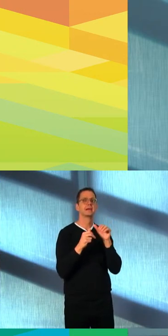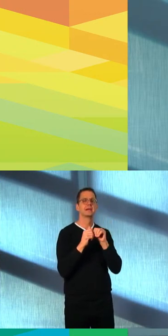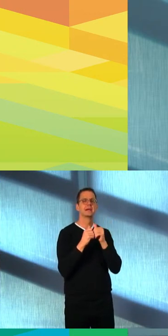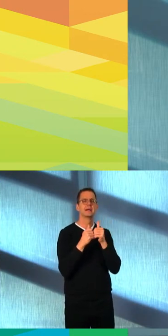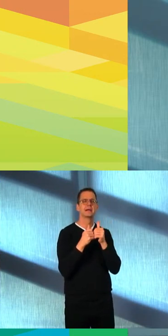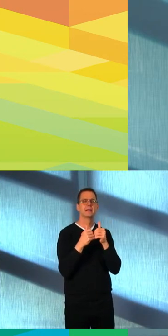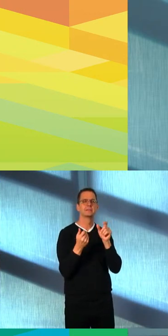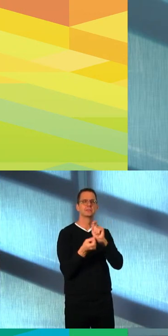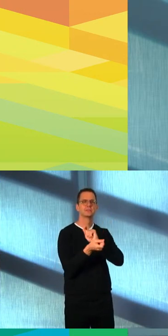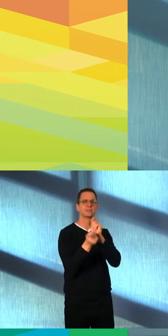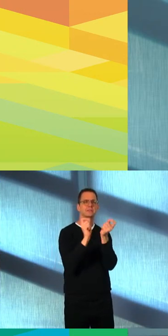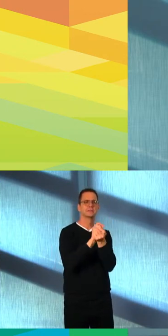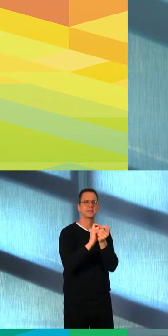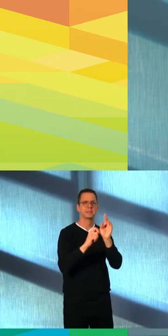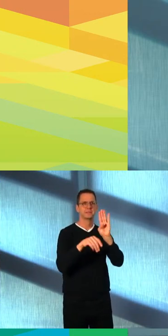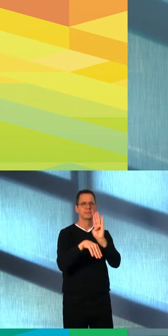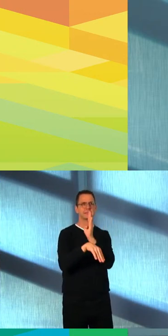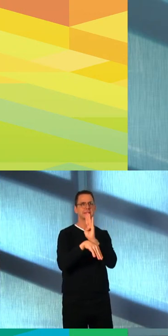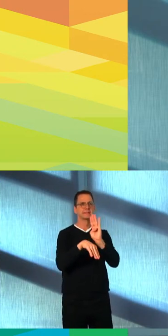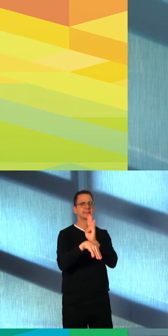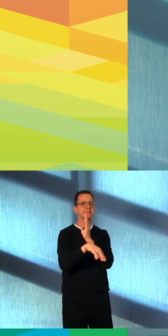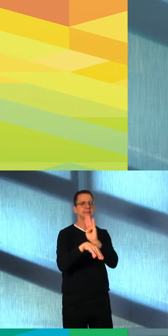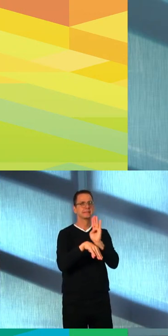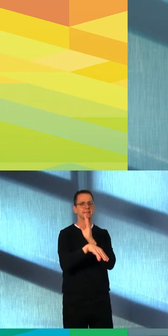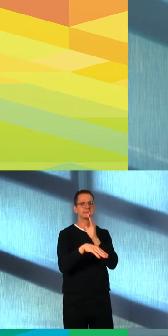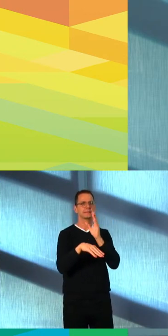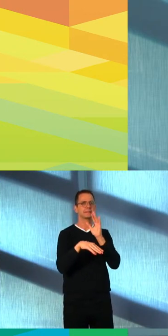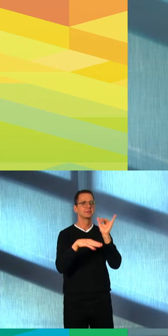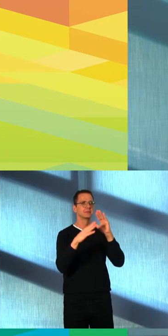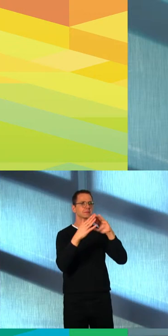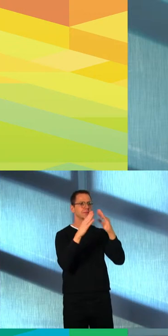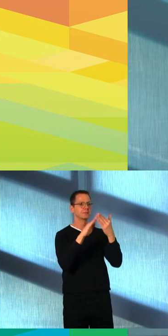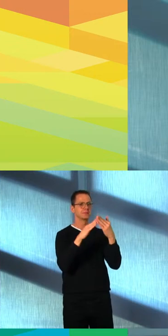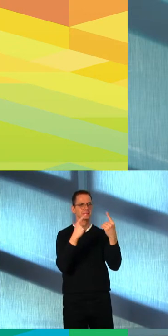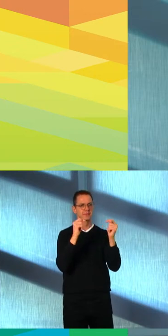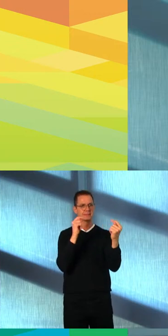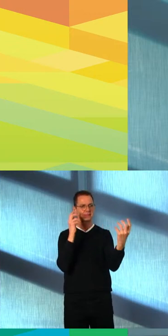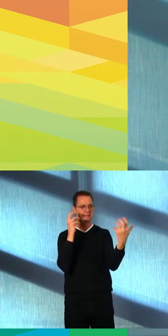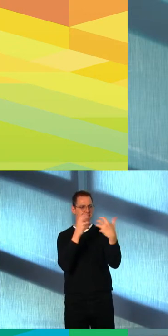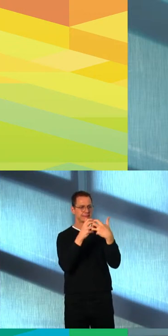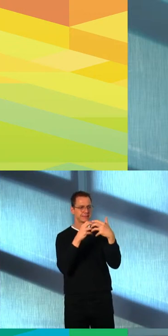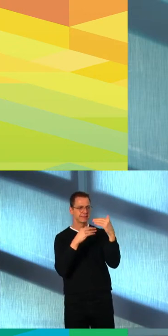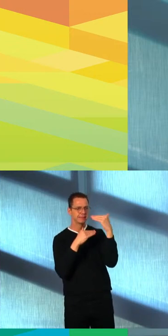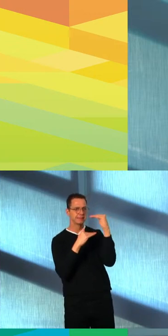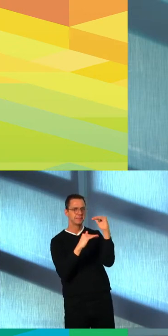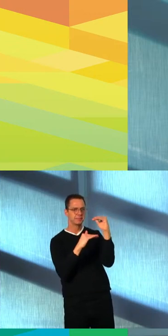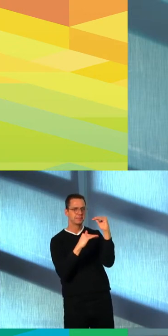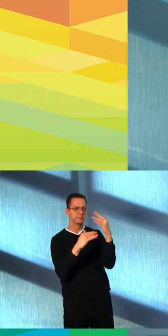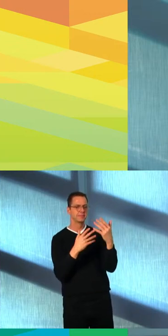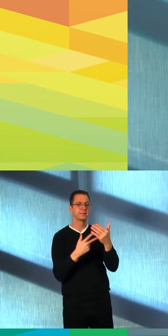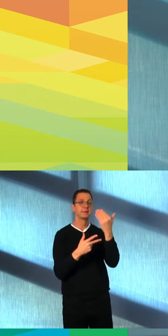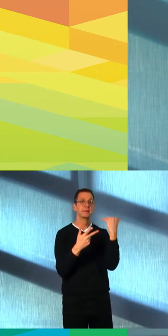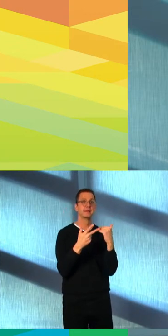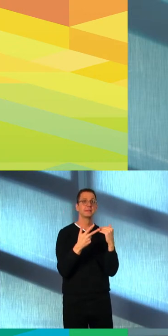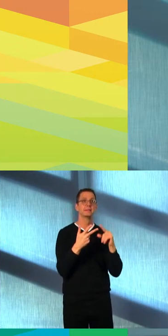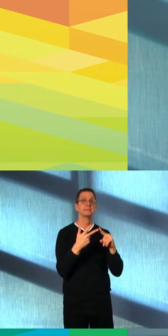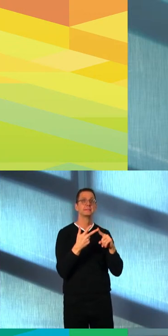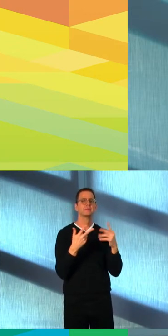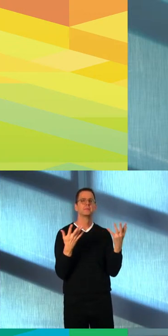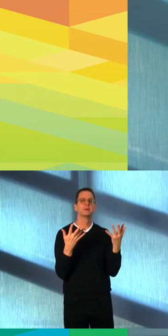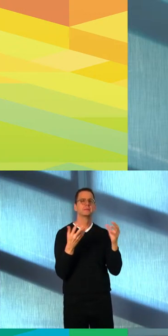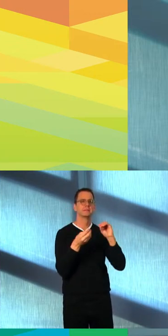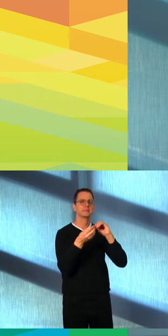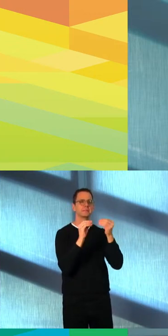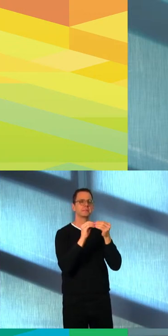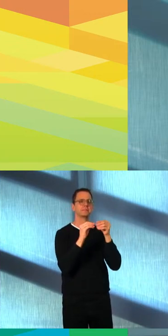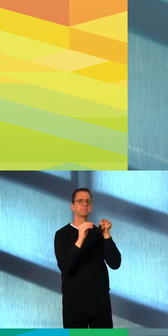use to assess community recovery. There are a number of different things happening in our community. Moving us forward, more people are getting